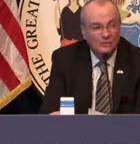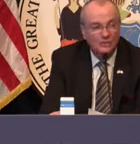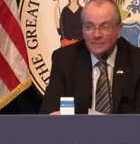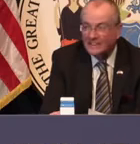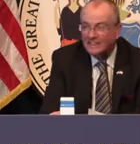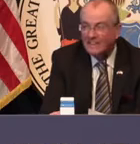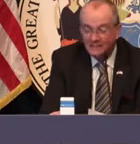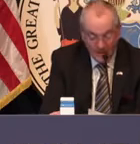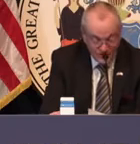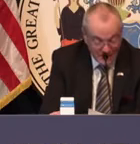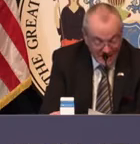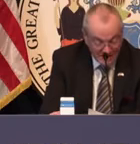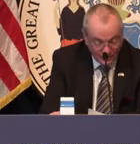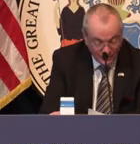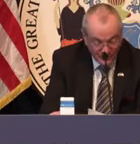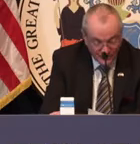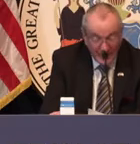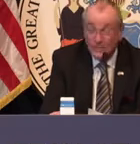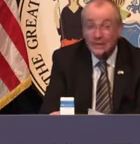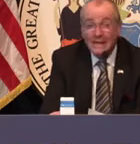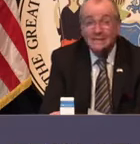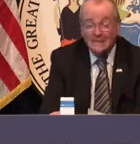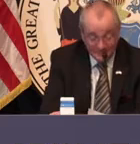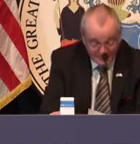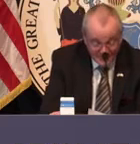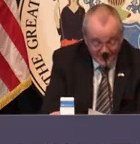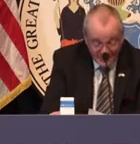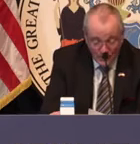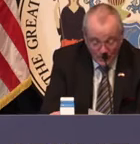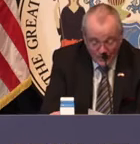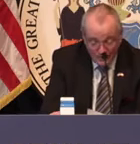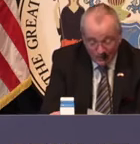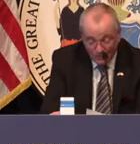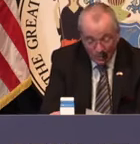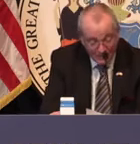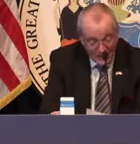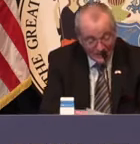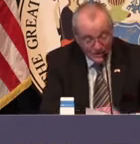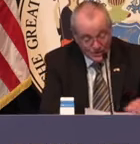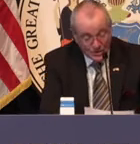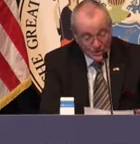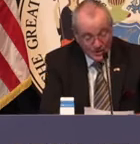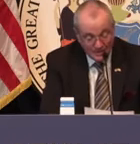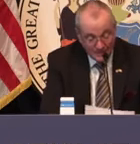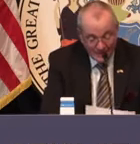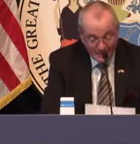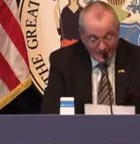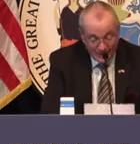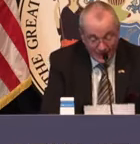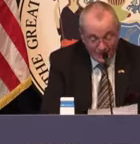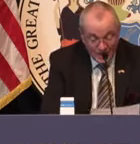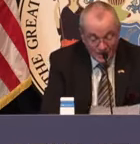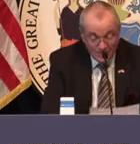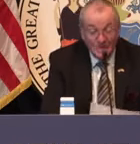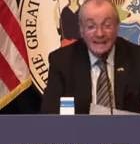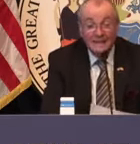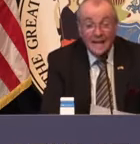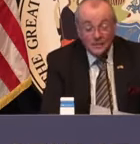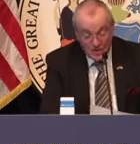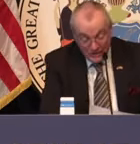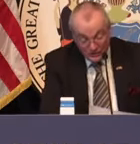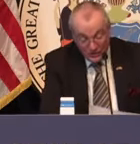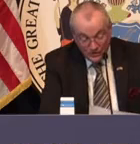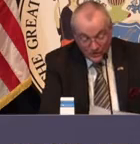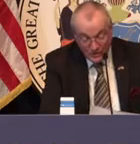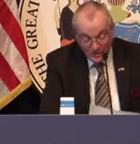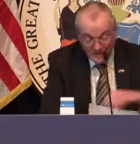570 other items. And they're not done. And they're looking for some more volunteers to join them. They're on Facebook at